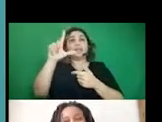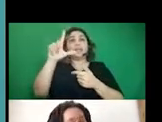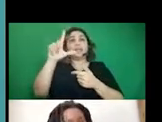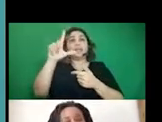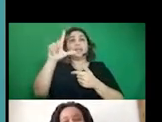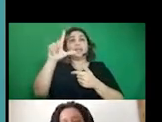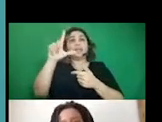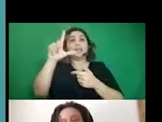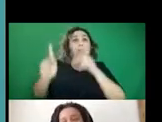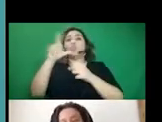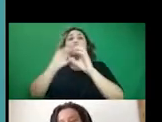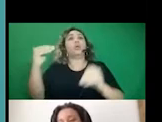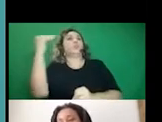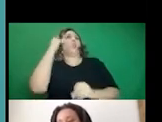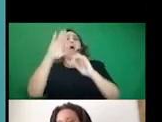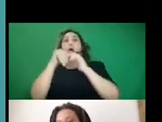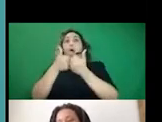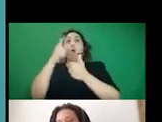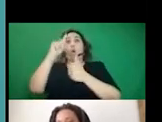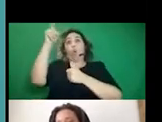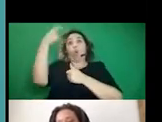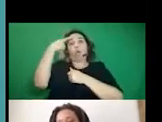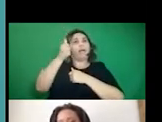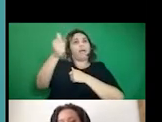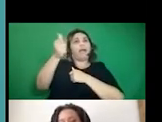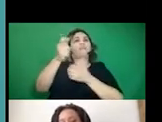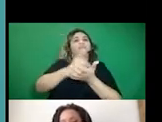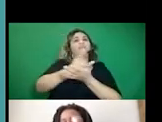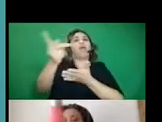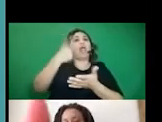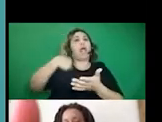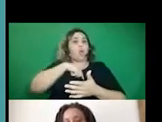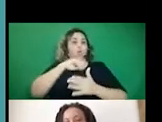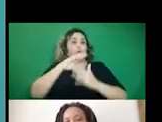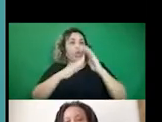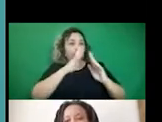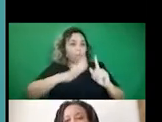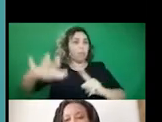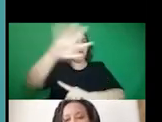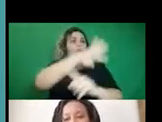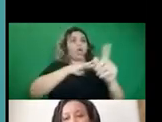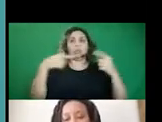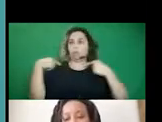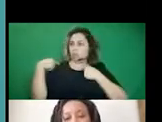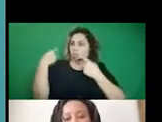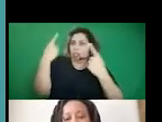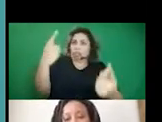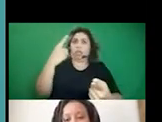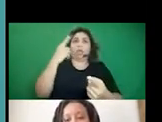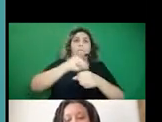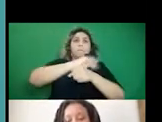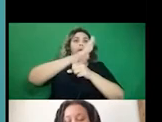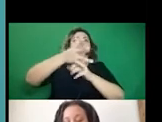to acknowledge how like government has failed our communities through this entire pandemic.